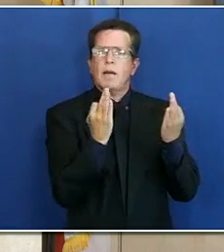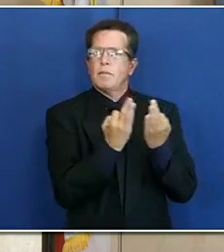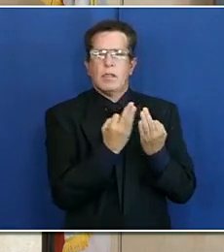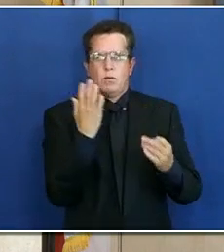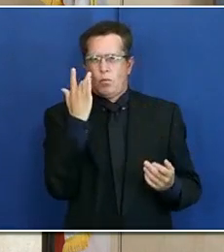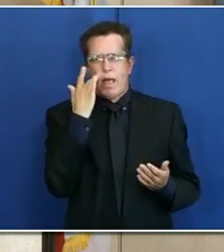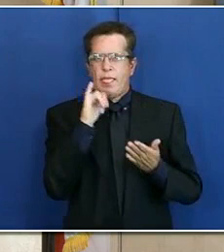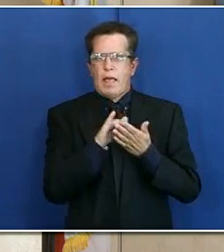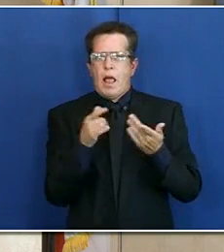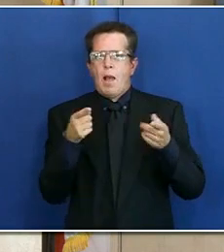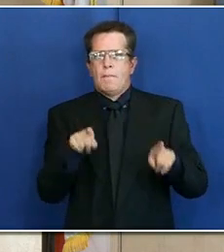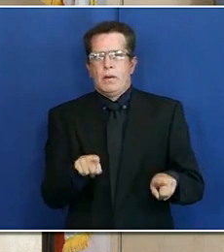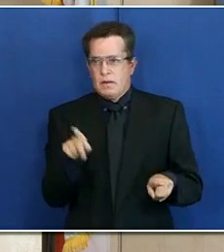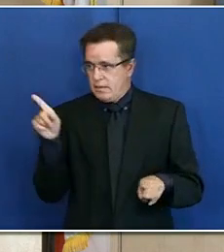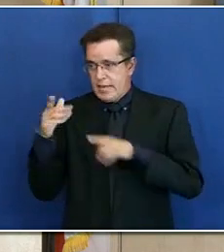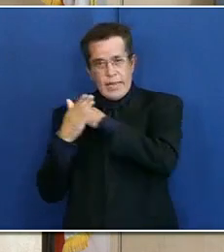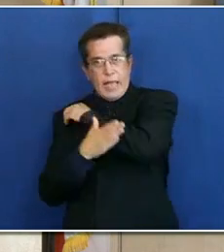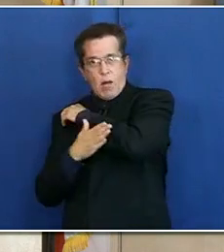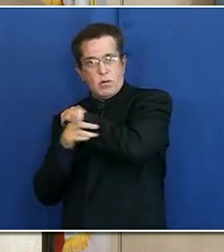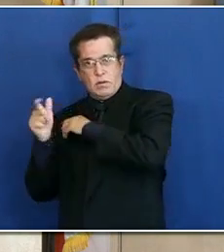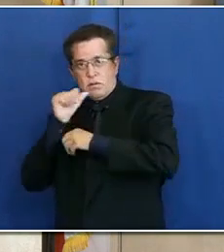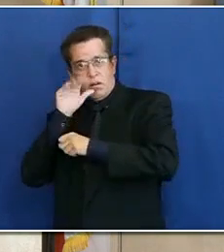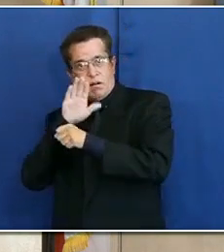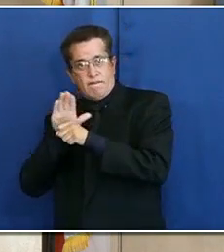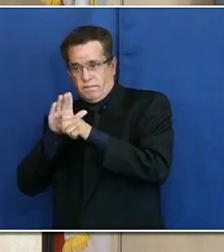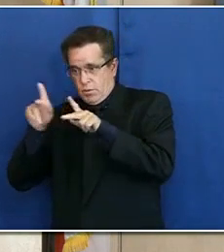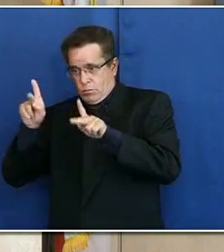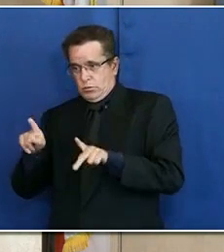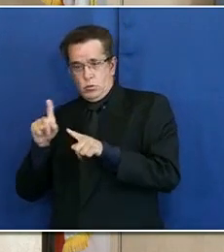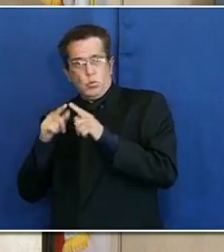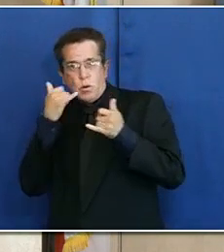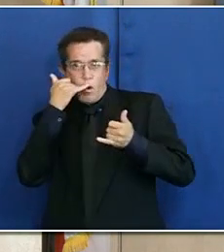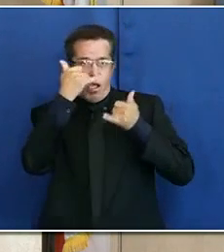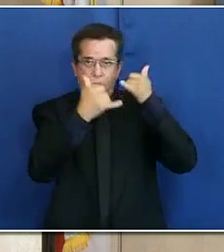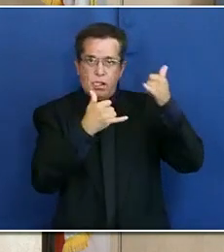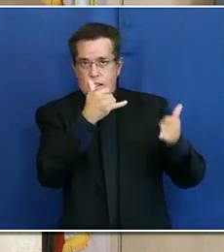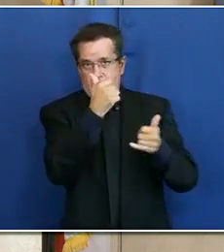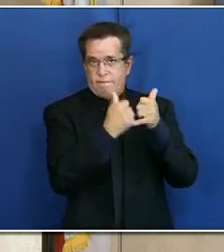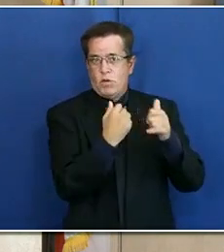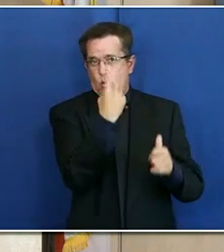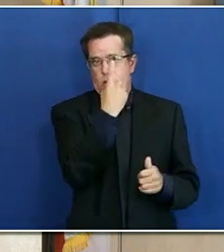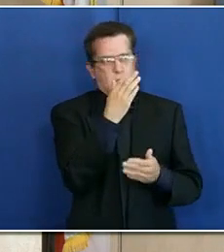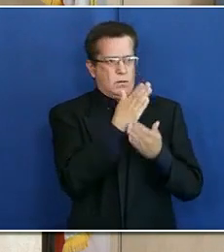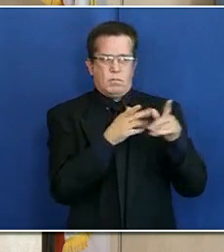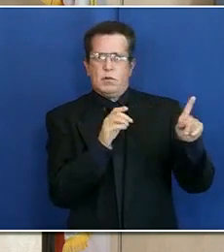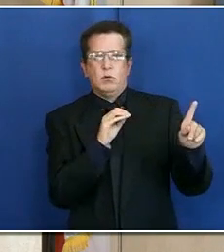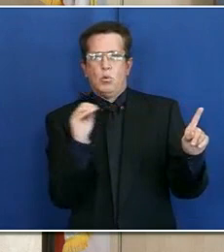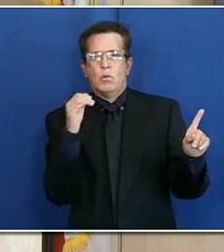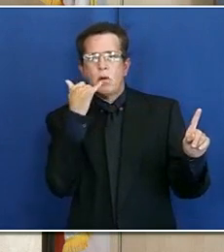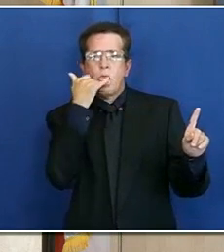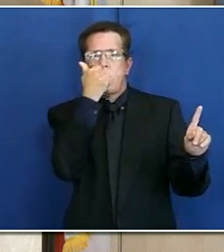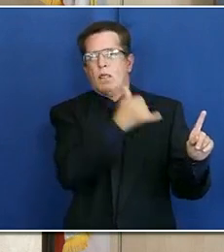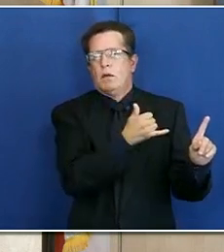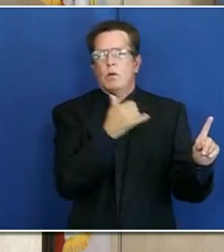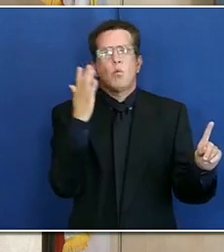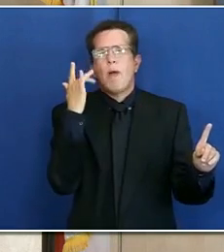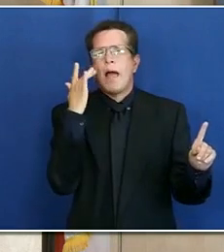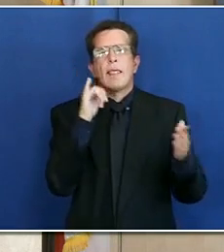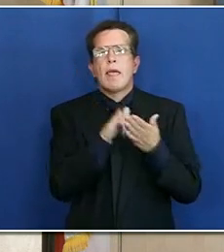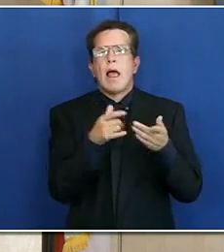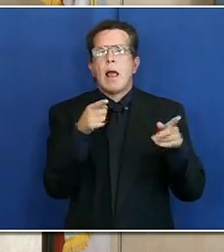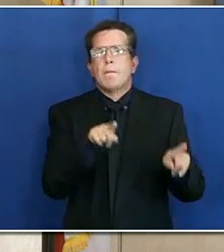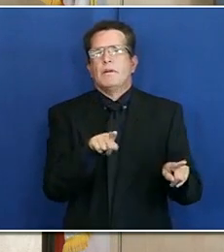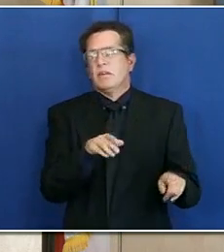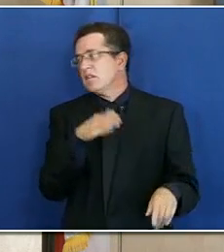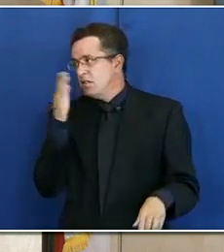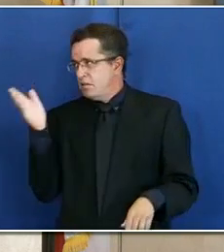this be? Does the county not have enough contact tracers to reach out to everyone testing positive? Thank you. Thank you for the question. The